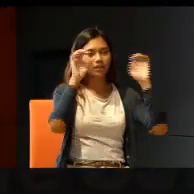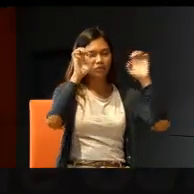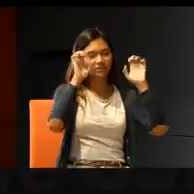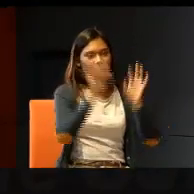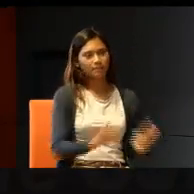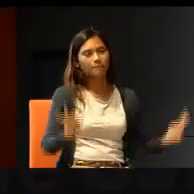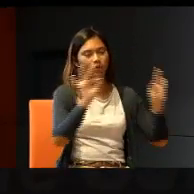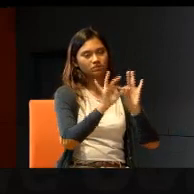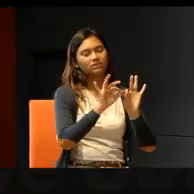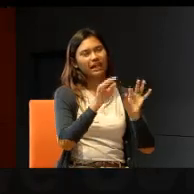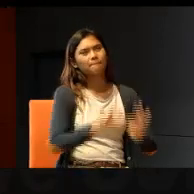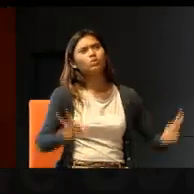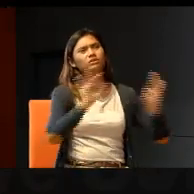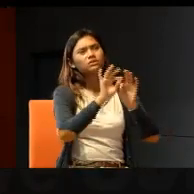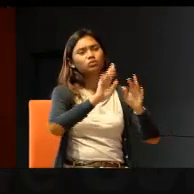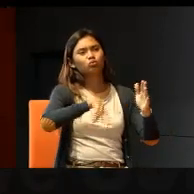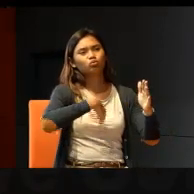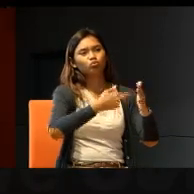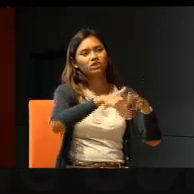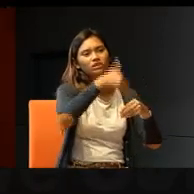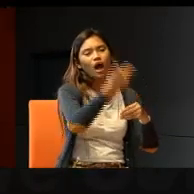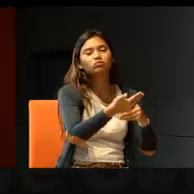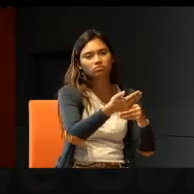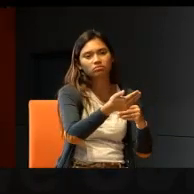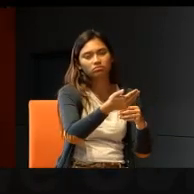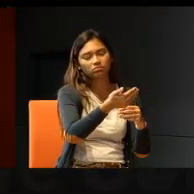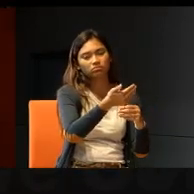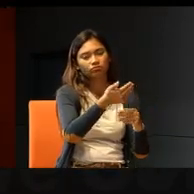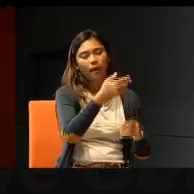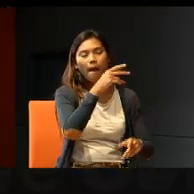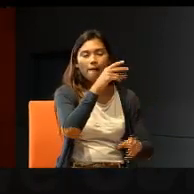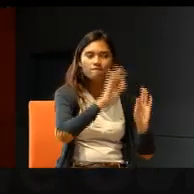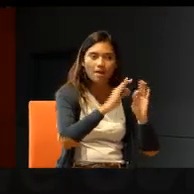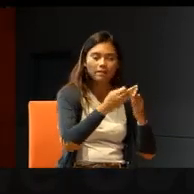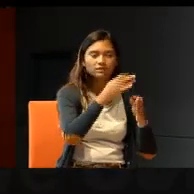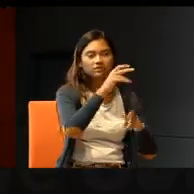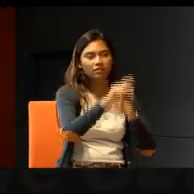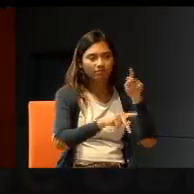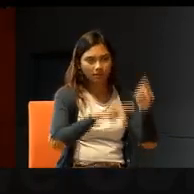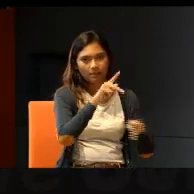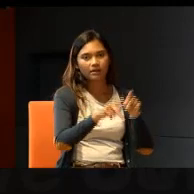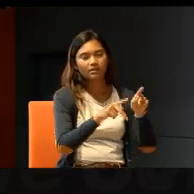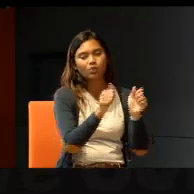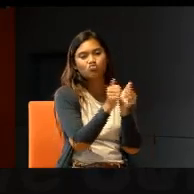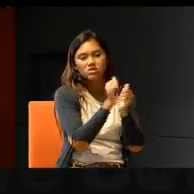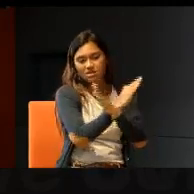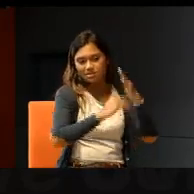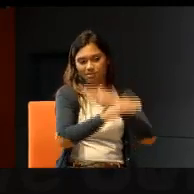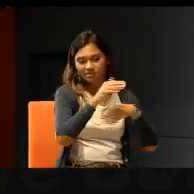important. It's important to reach out to people, to families with such passionate children